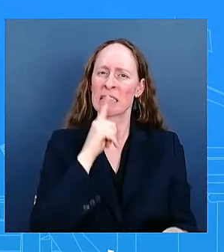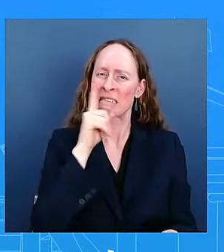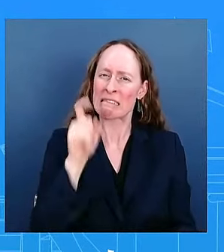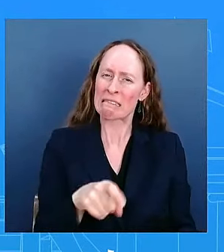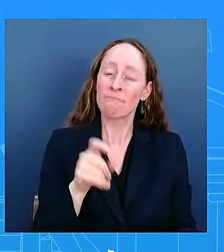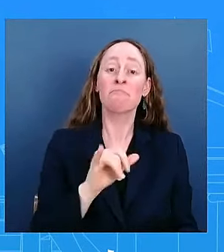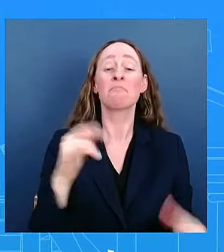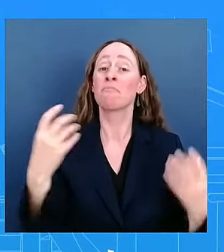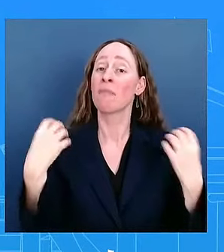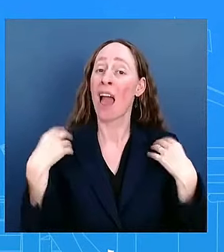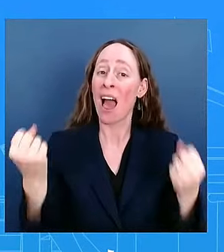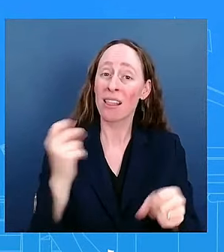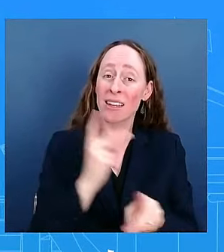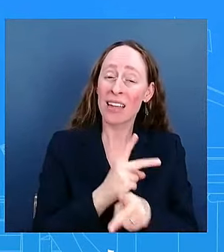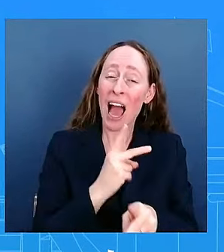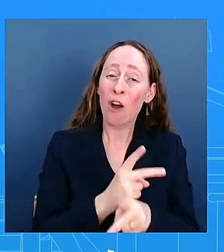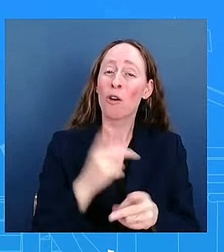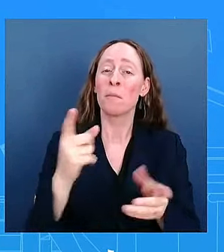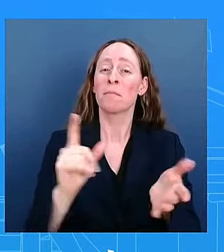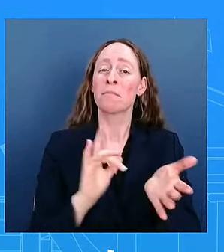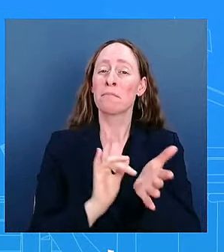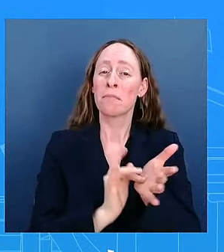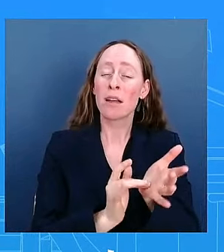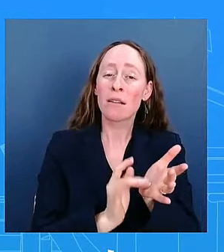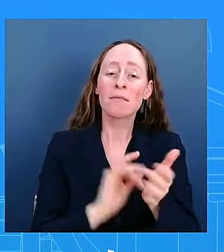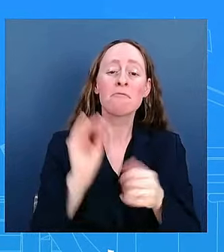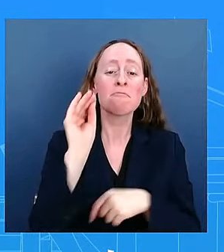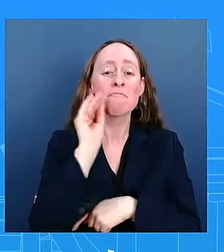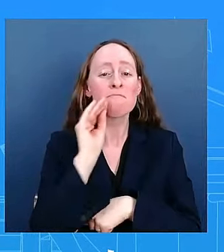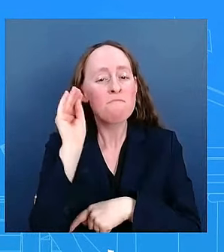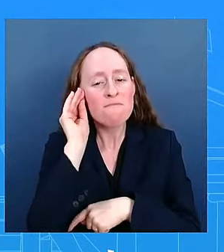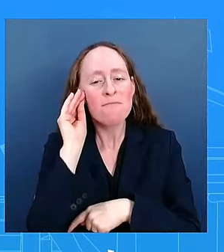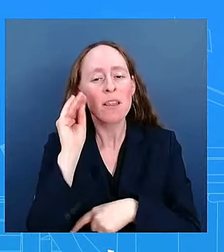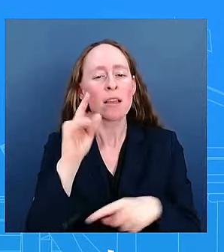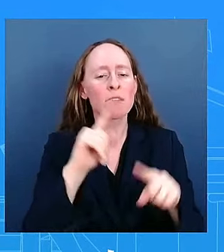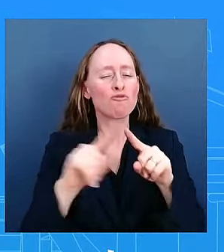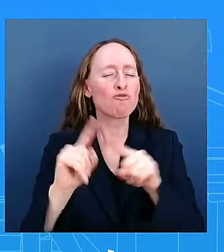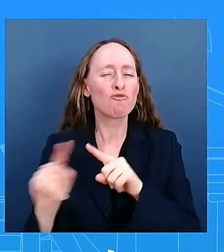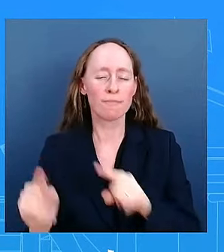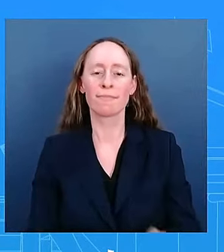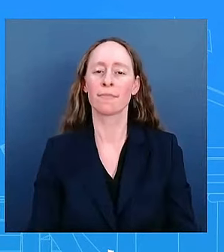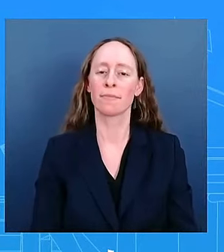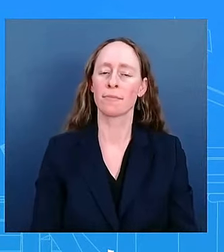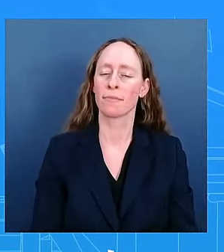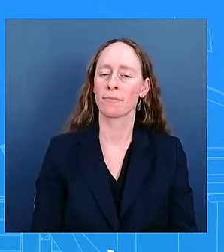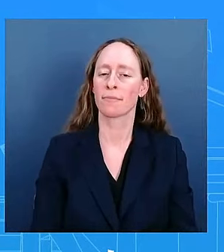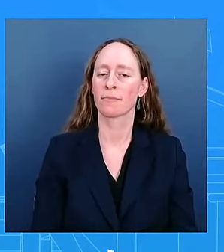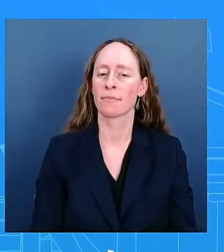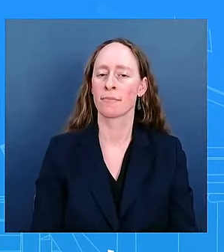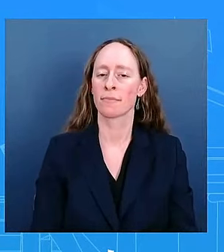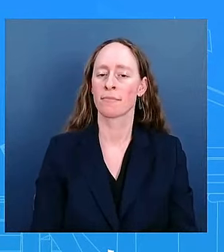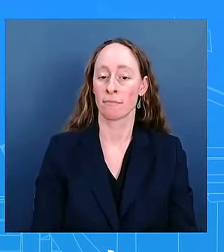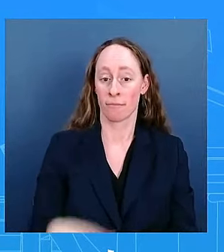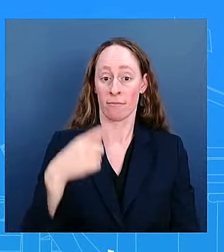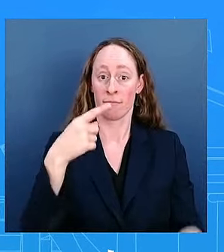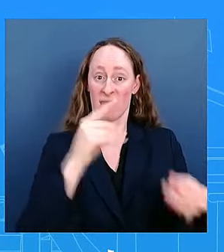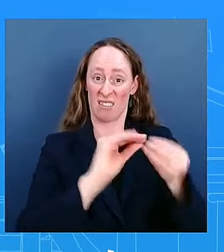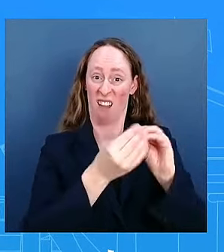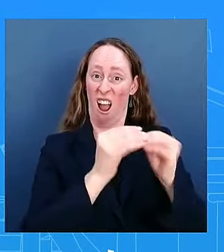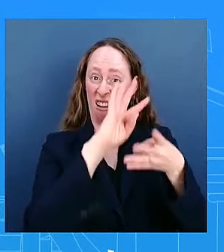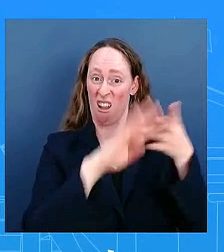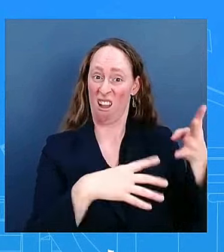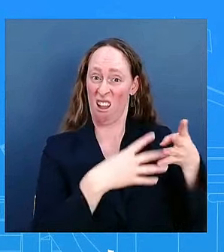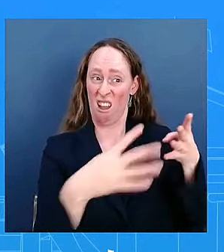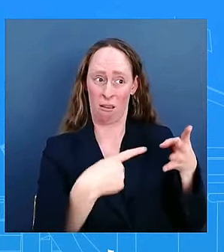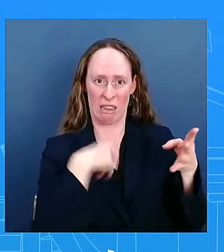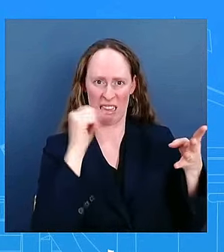more but what these data do show is a strong economic foundation that we must continue building